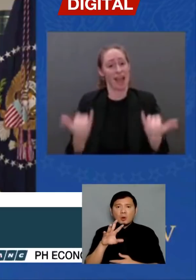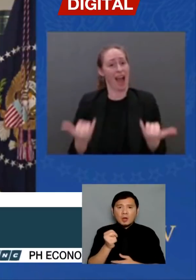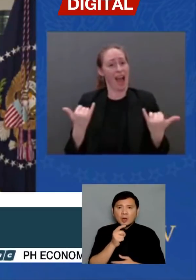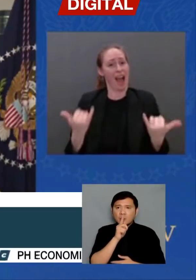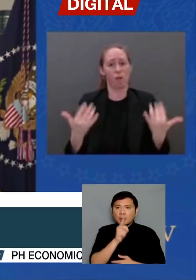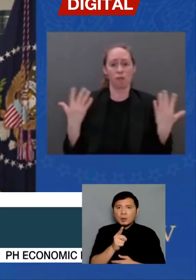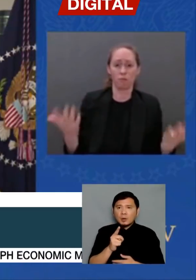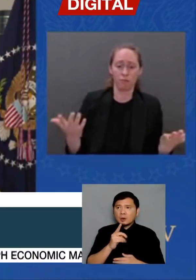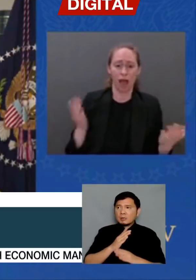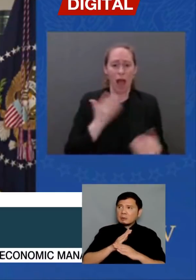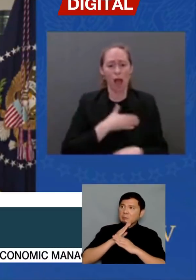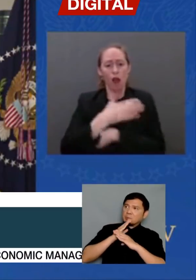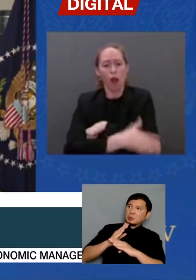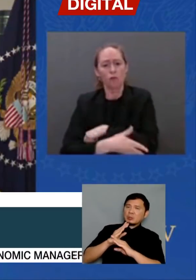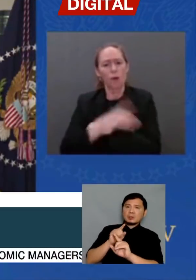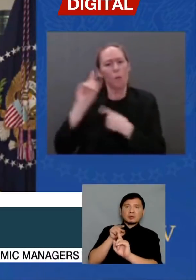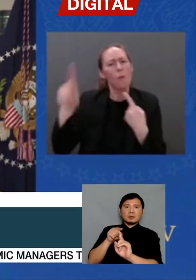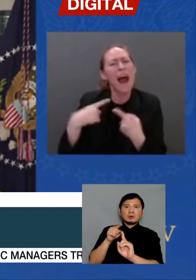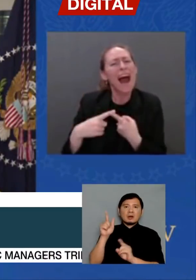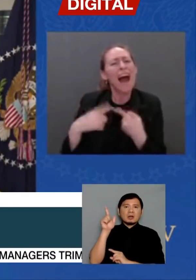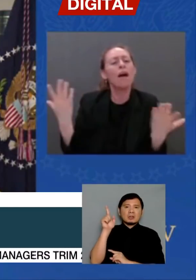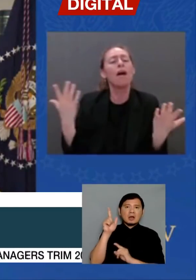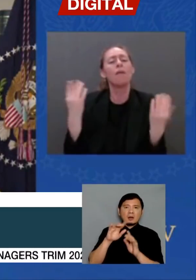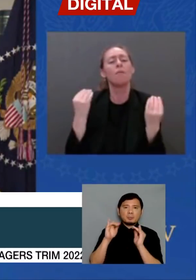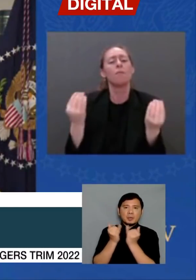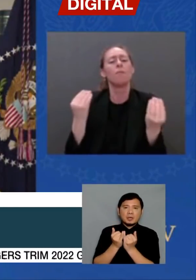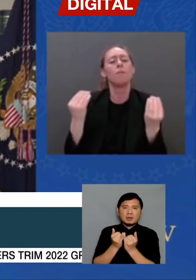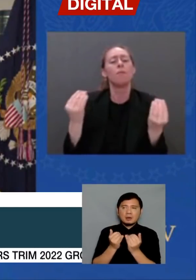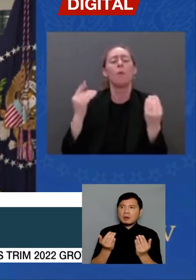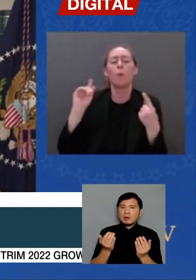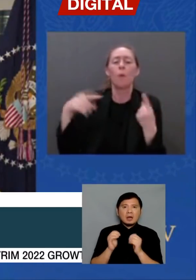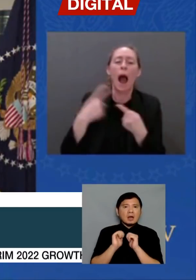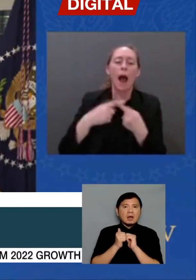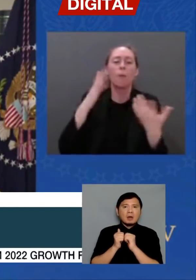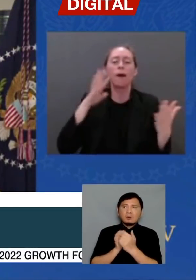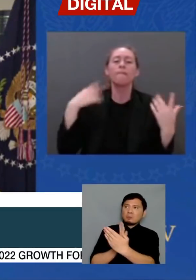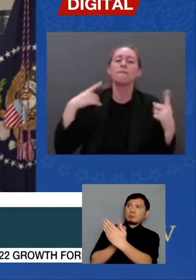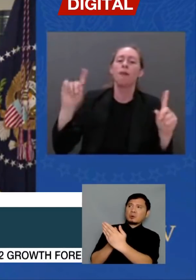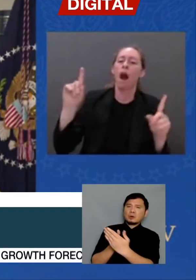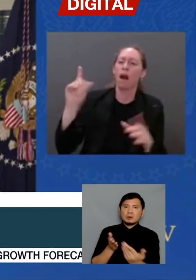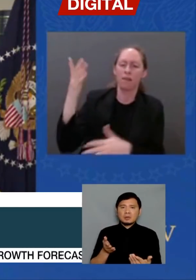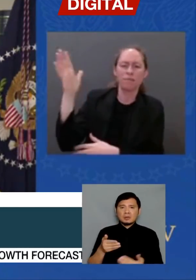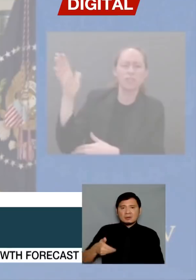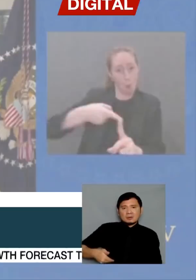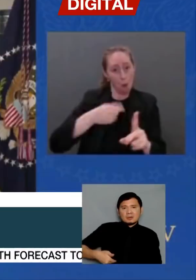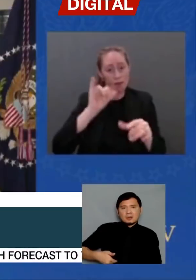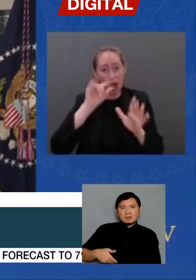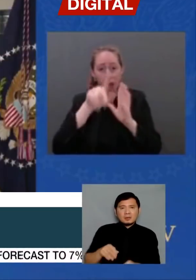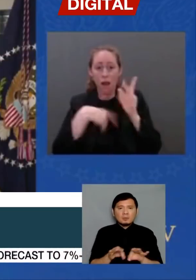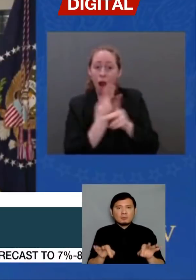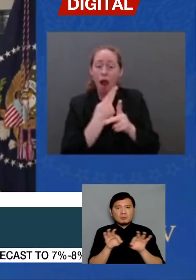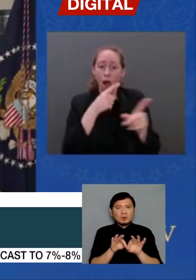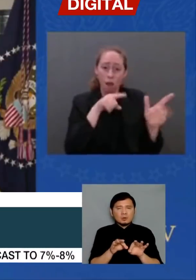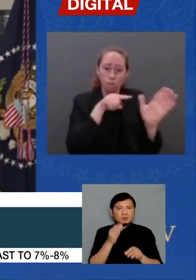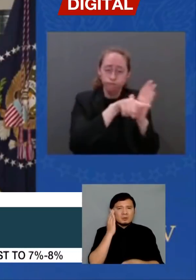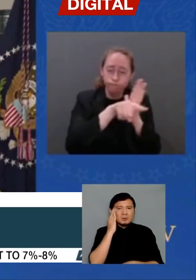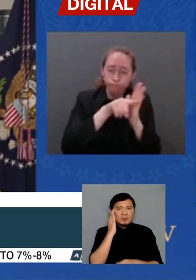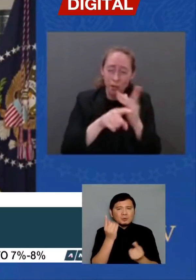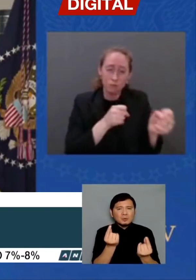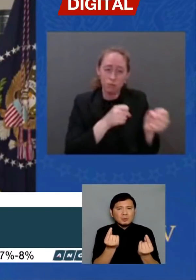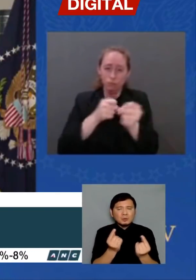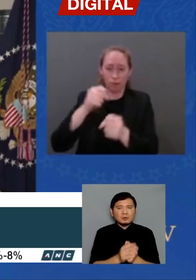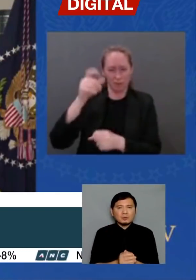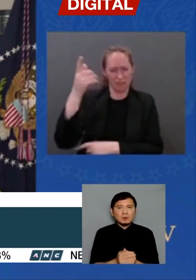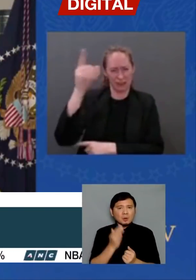When in God's name we do what we all know in our gut needs to be done? Why are we willing to live with this